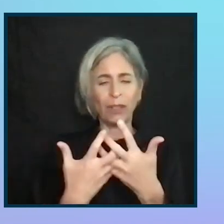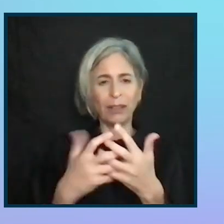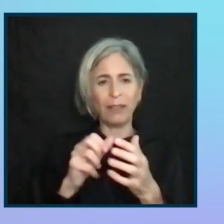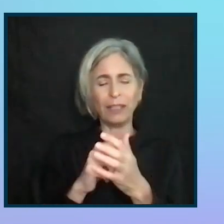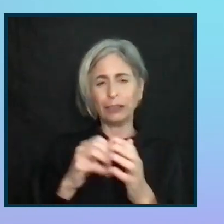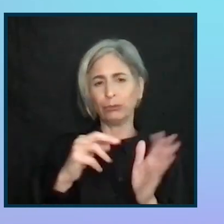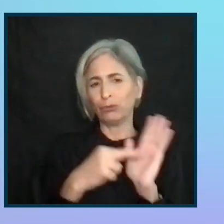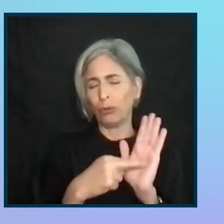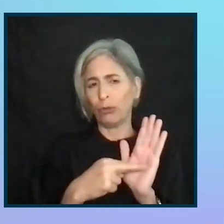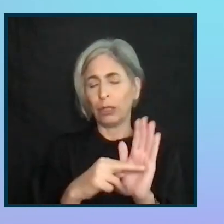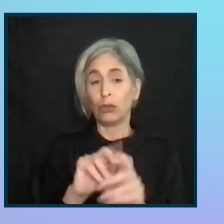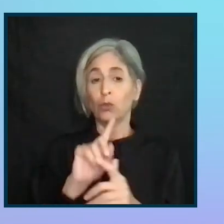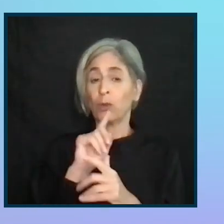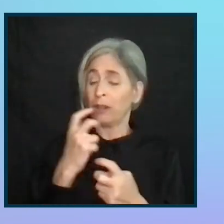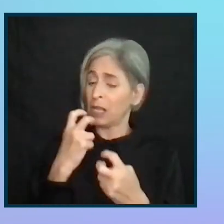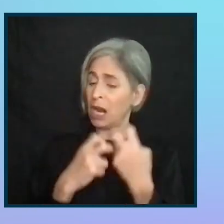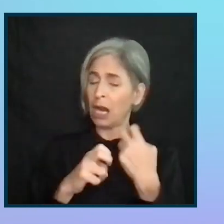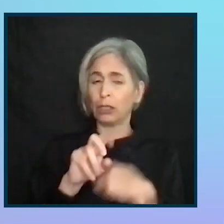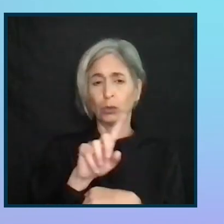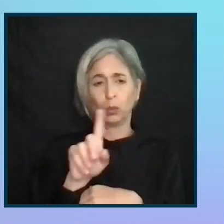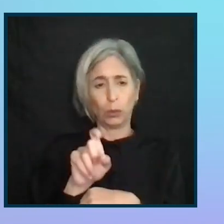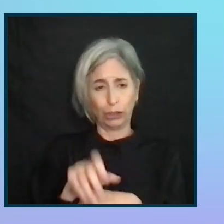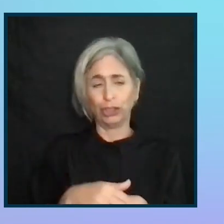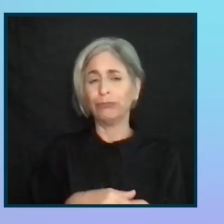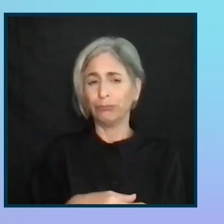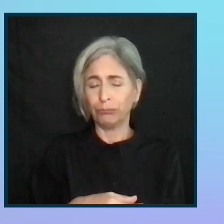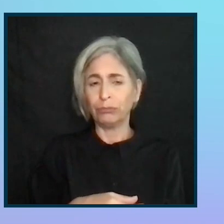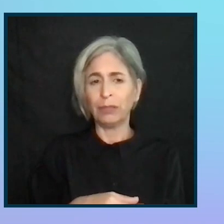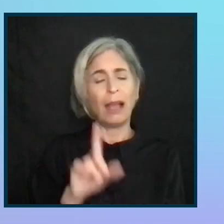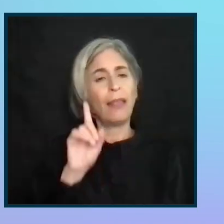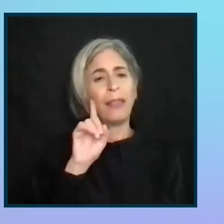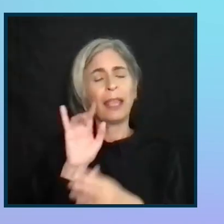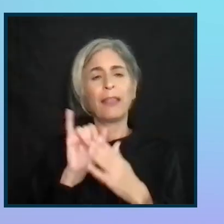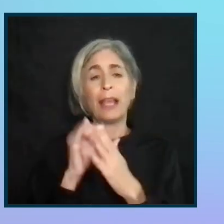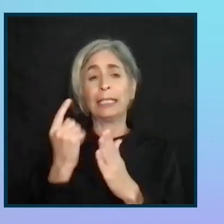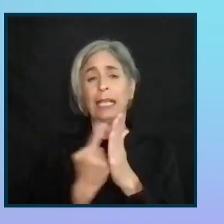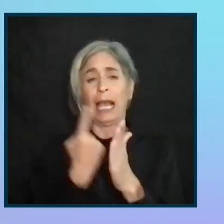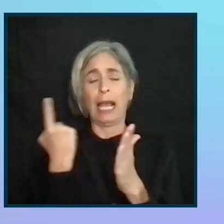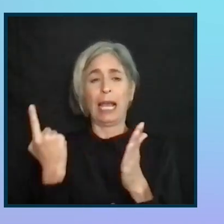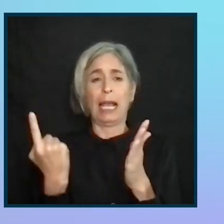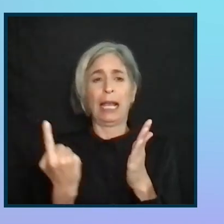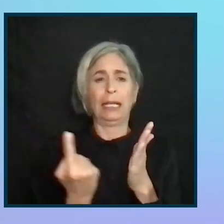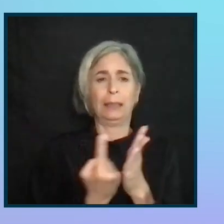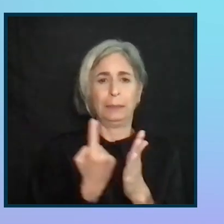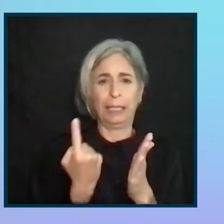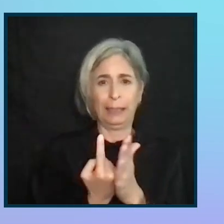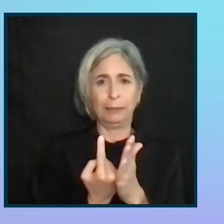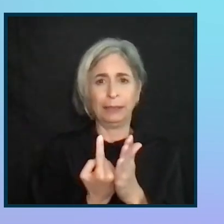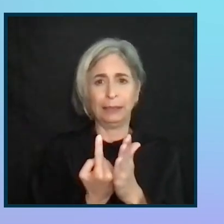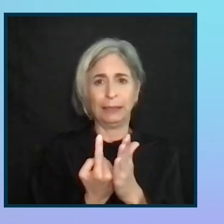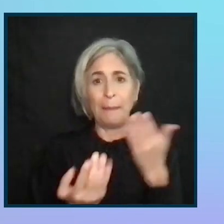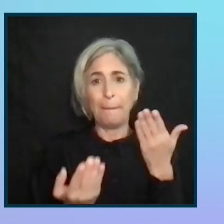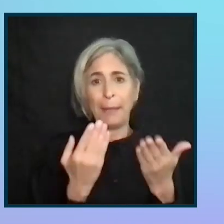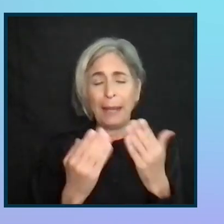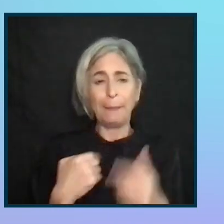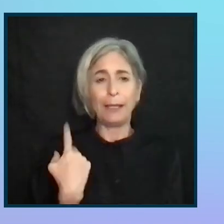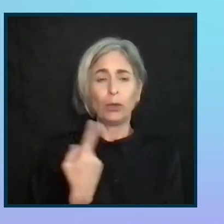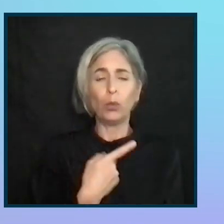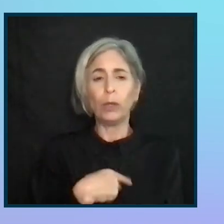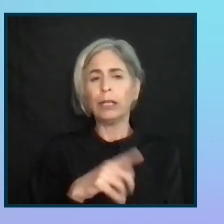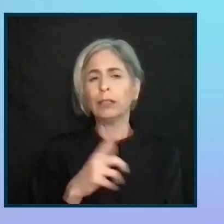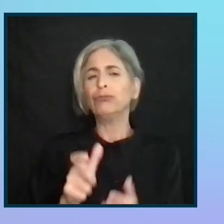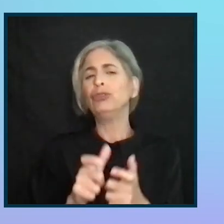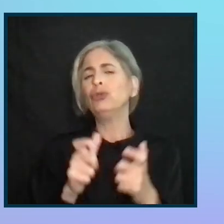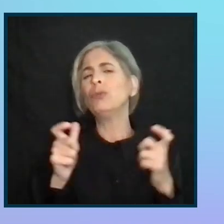Ultimately, it is a really difficult question. I think, you know, sometimes maybe we are too